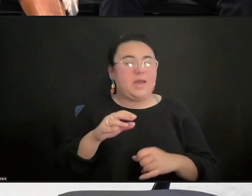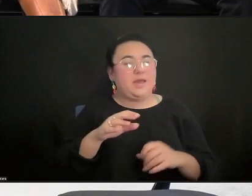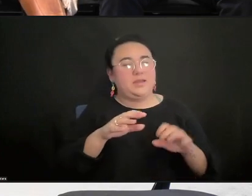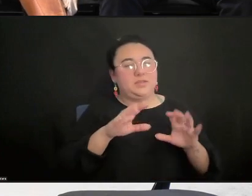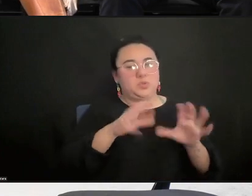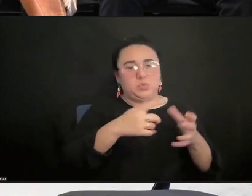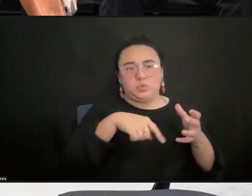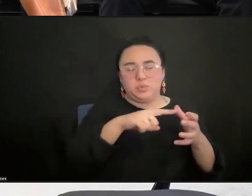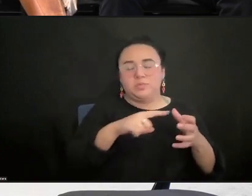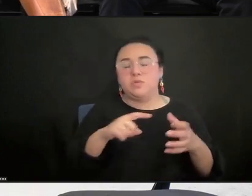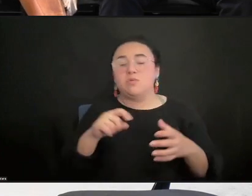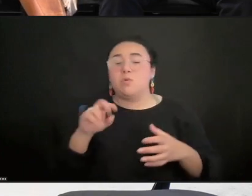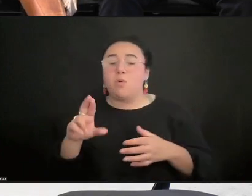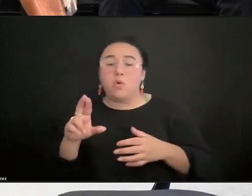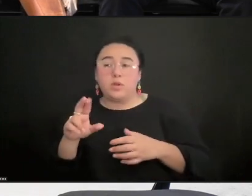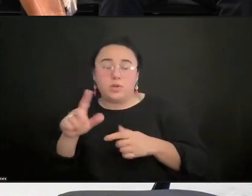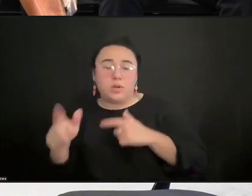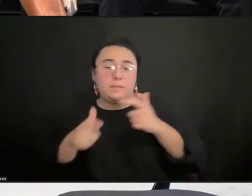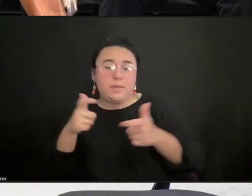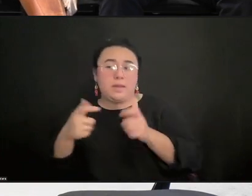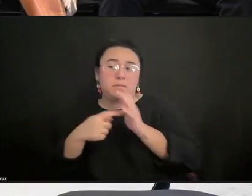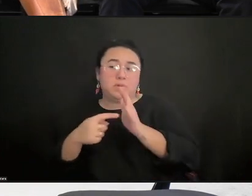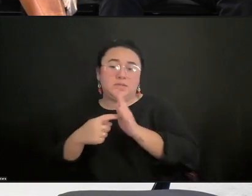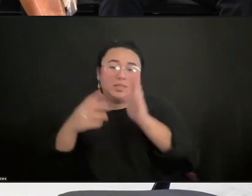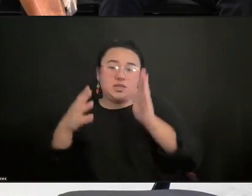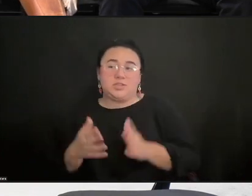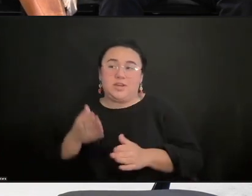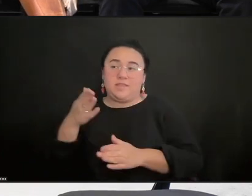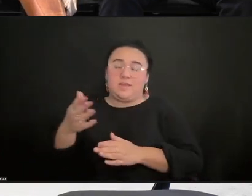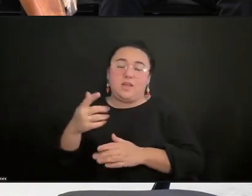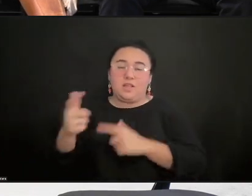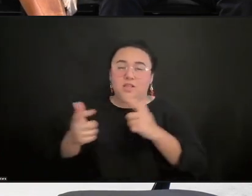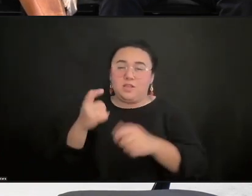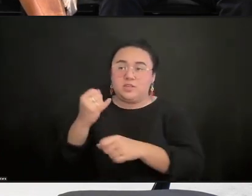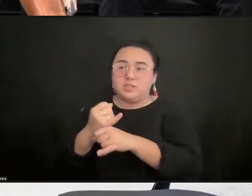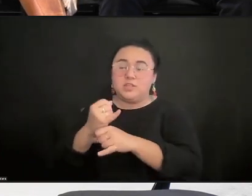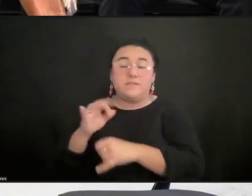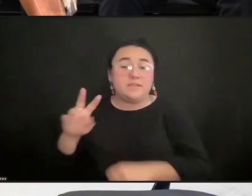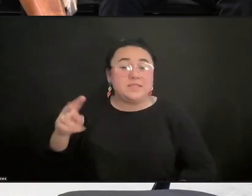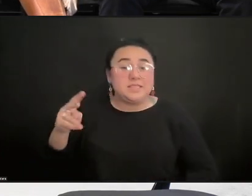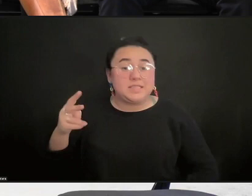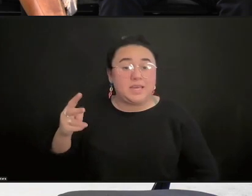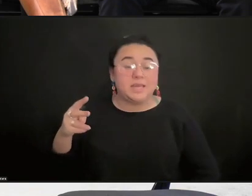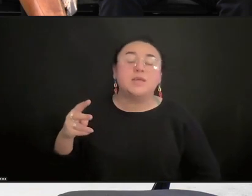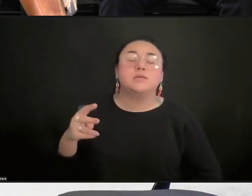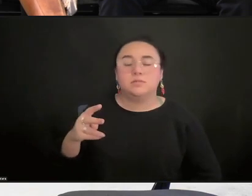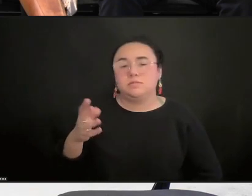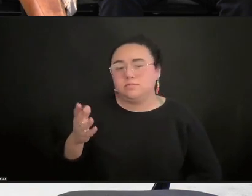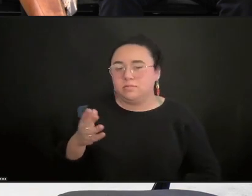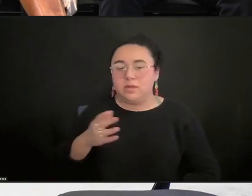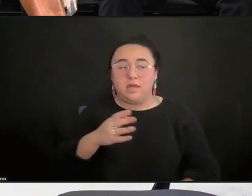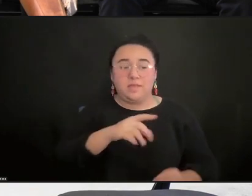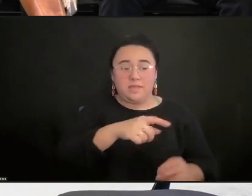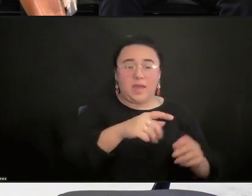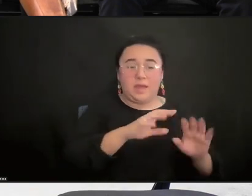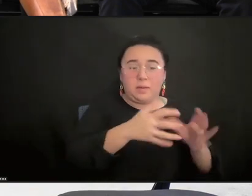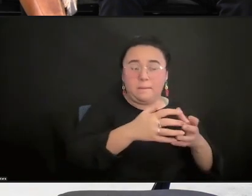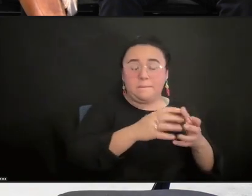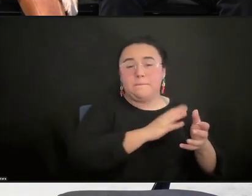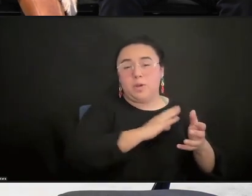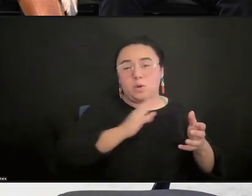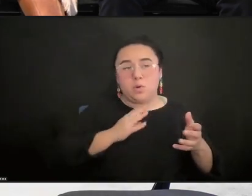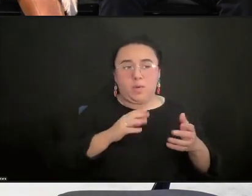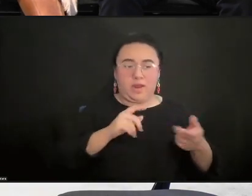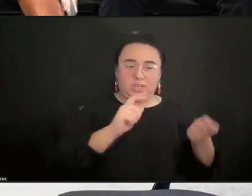a big presenter at that large institution and you have the power. If it's the latter, push through the bureaucratic changes that are needed to come up with